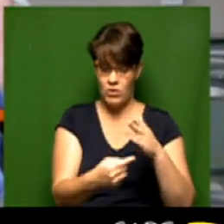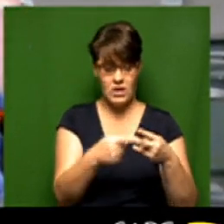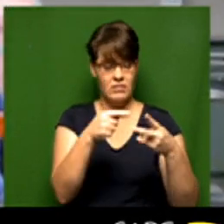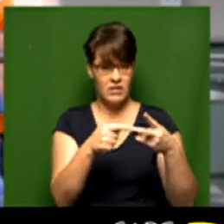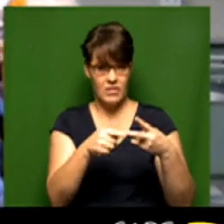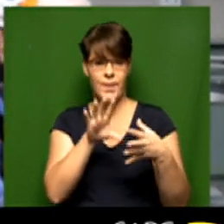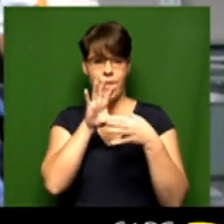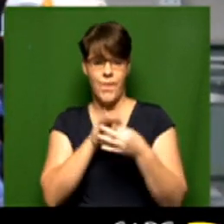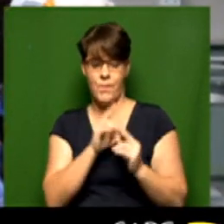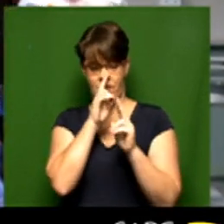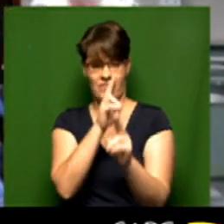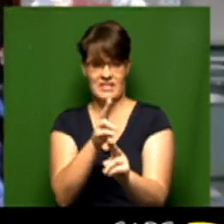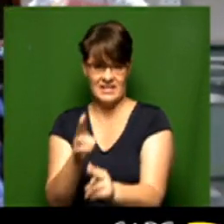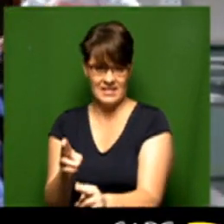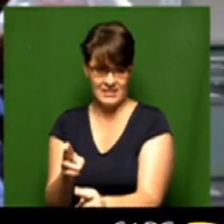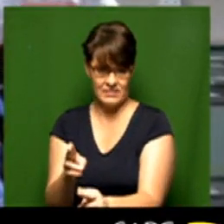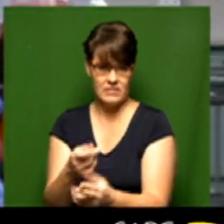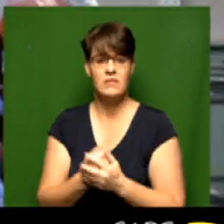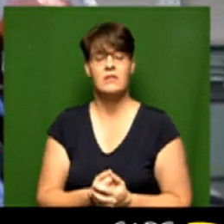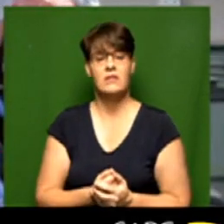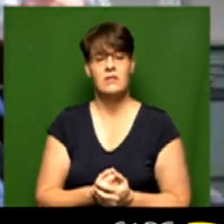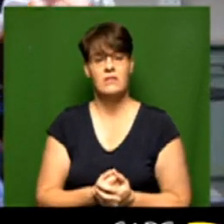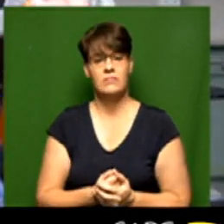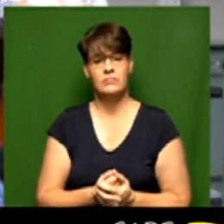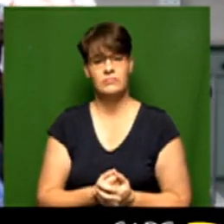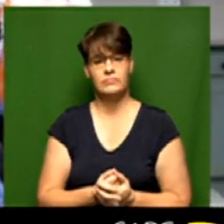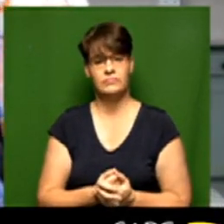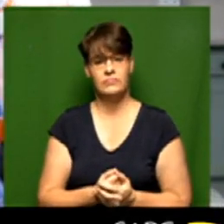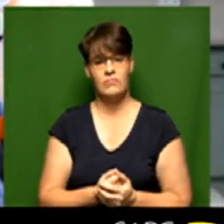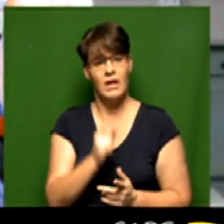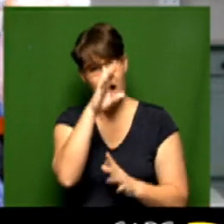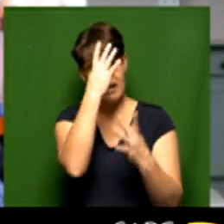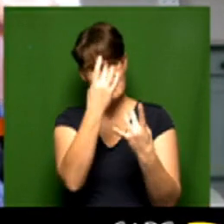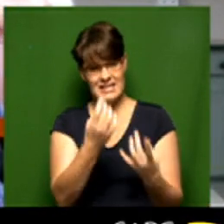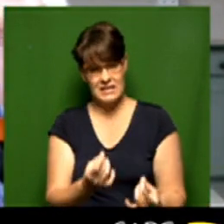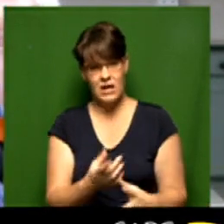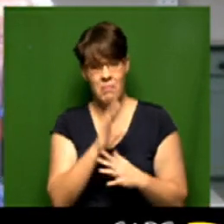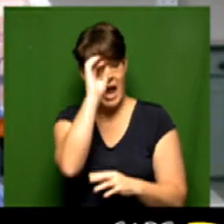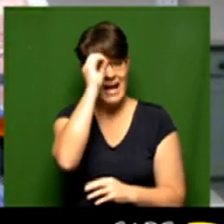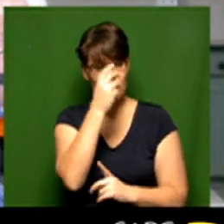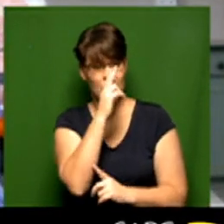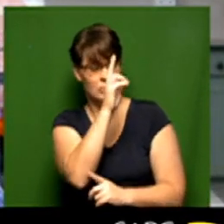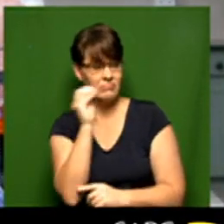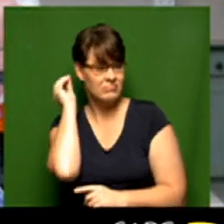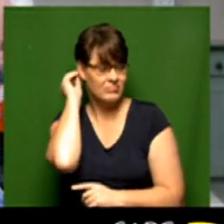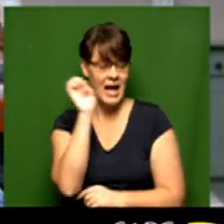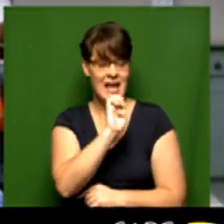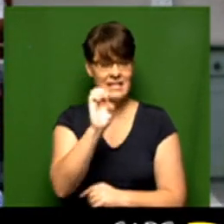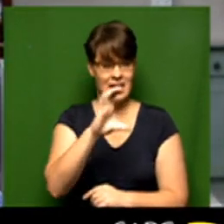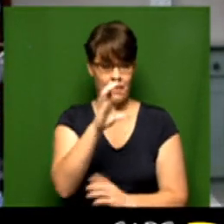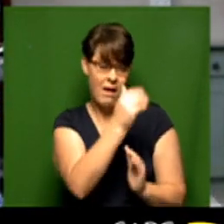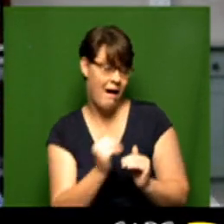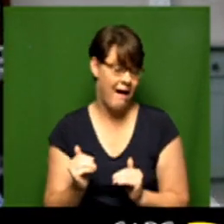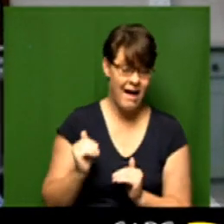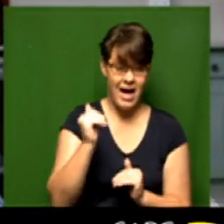are also the home visits but just going over those statistics it's very interesting to note that the Eastern Cape has the